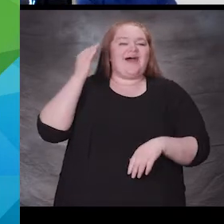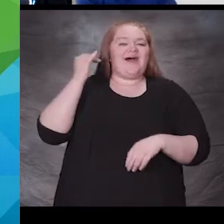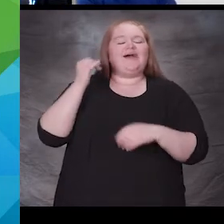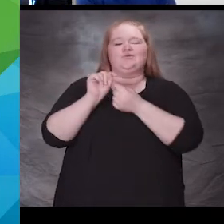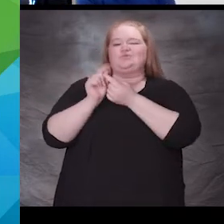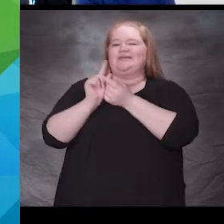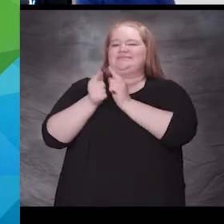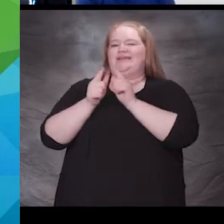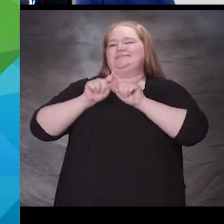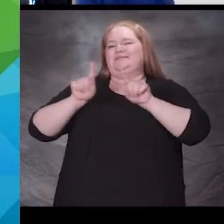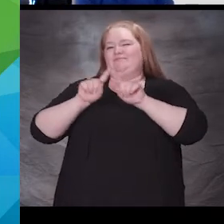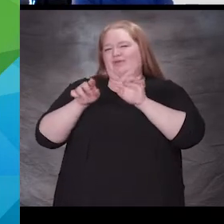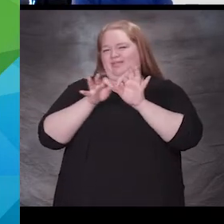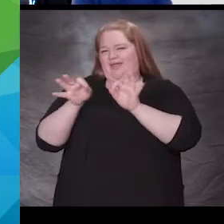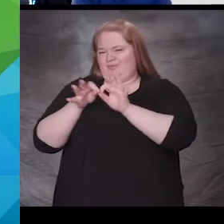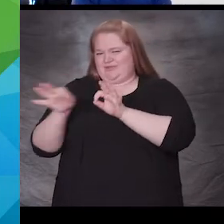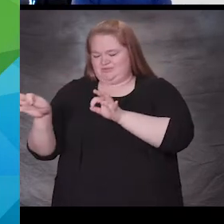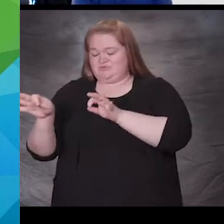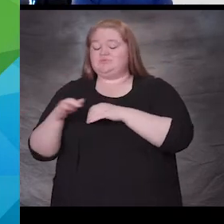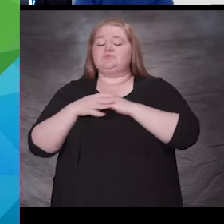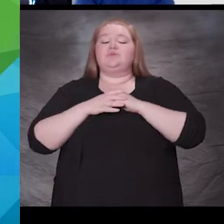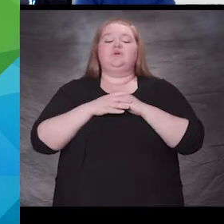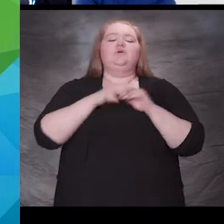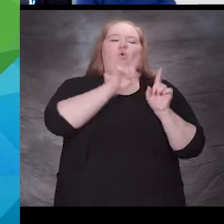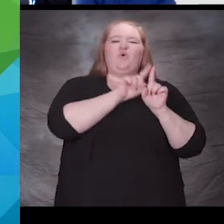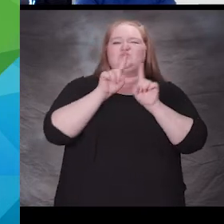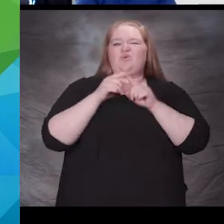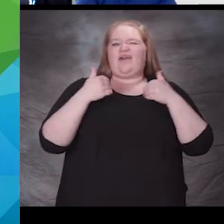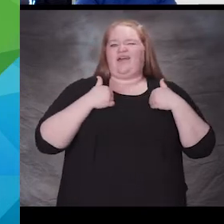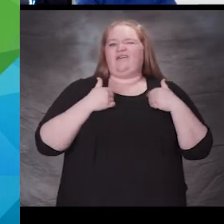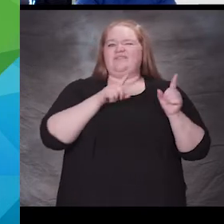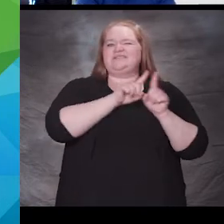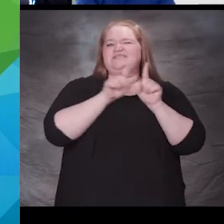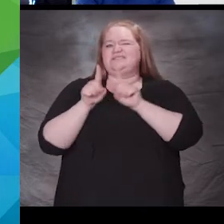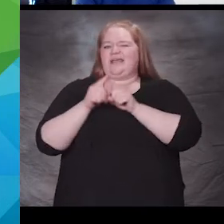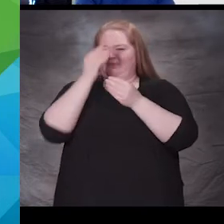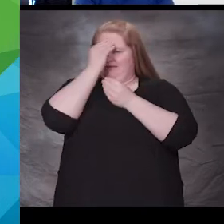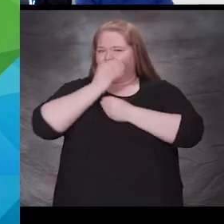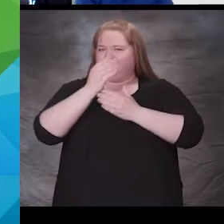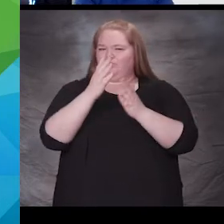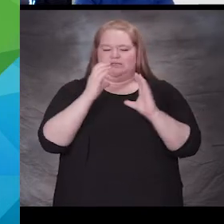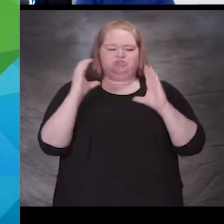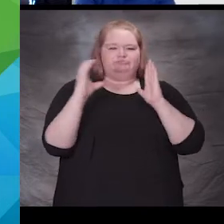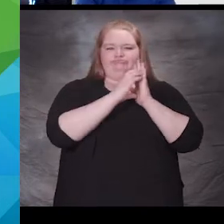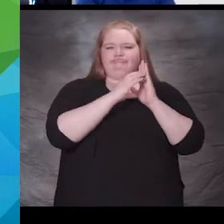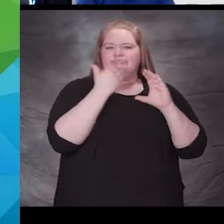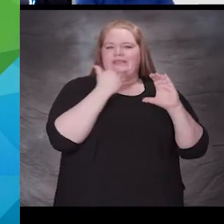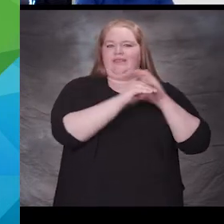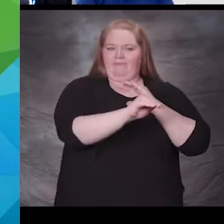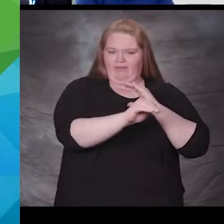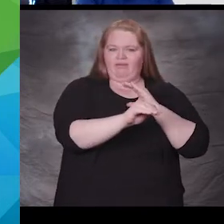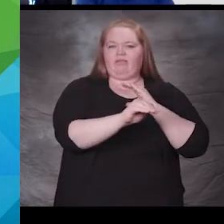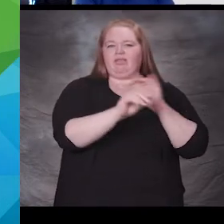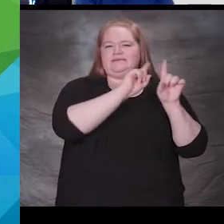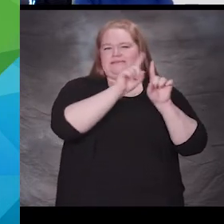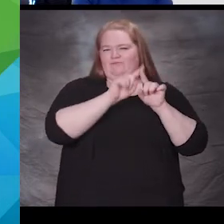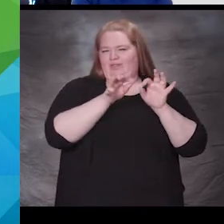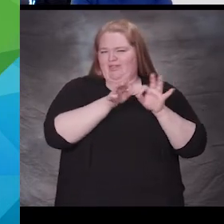languages. And then it's also emailed every Sunday in multiple languages as well.